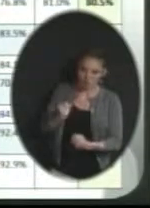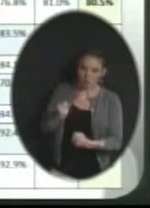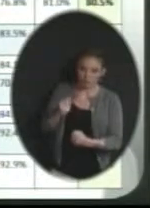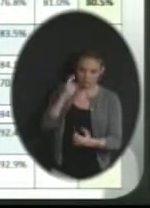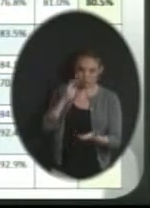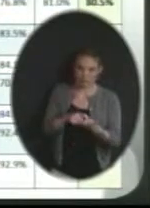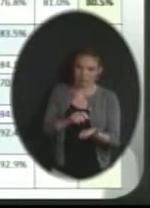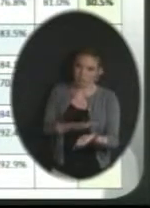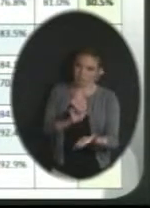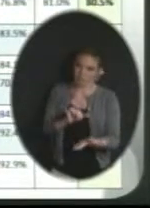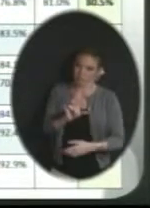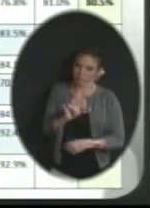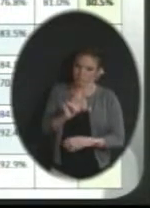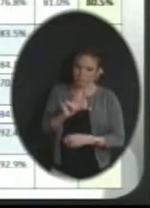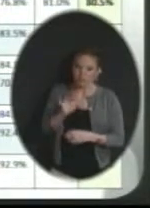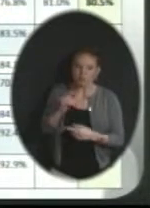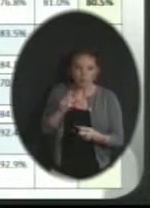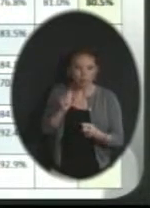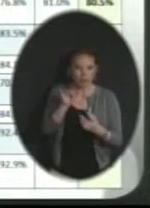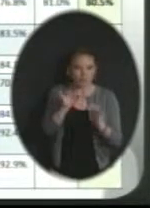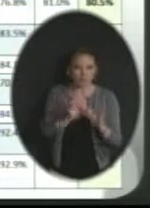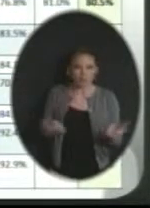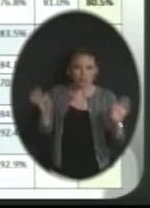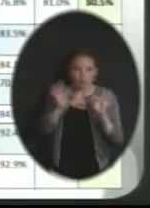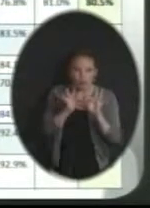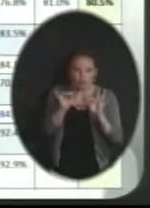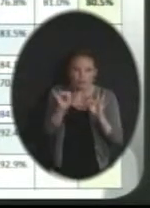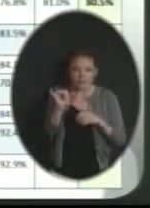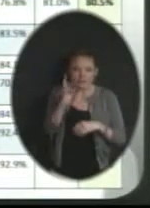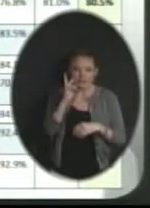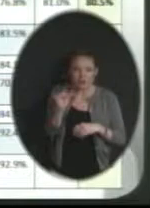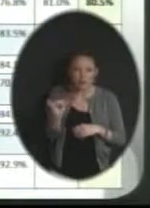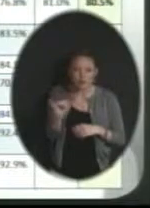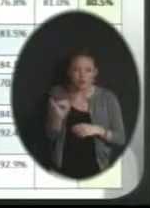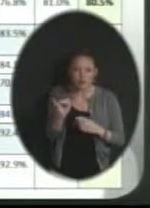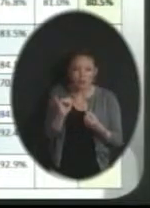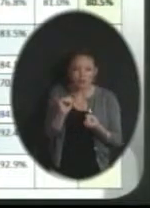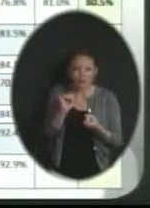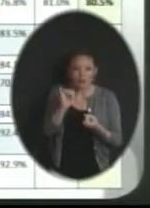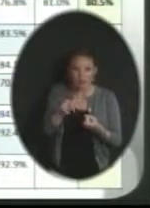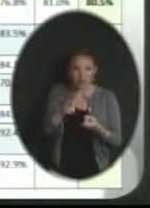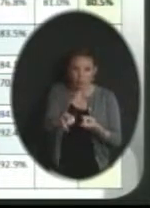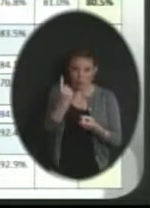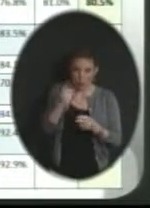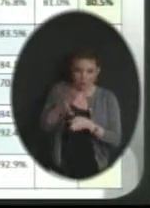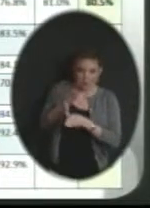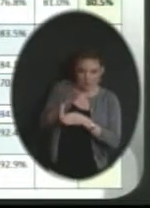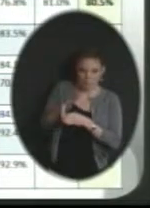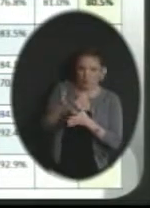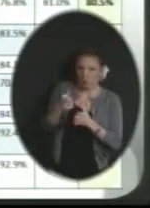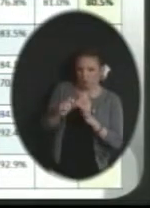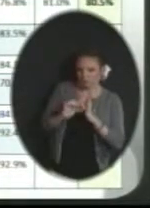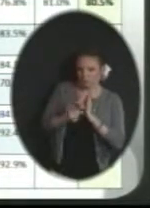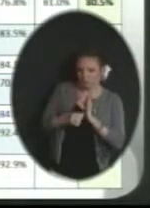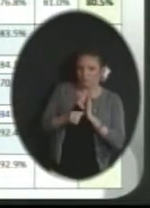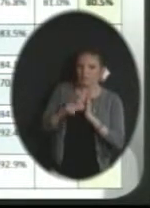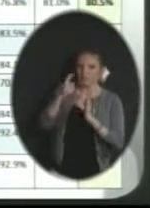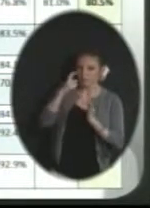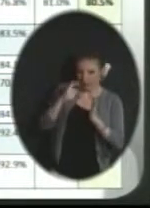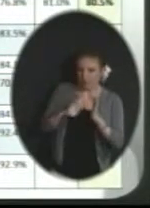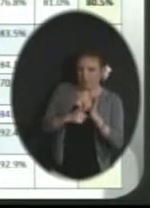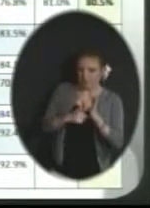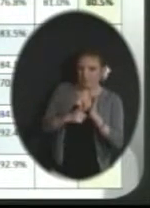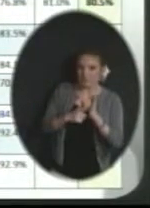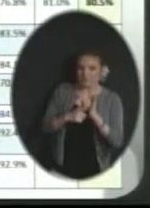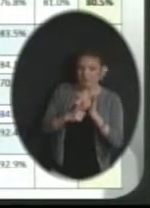recognizes that, and that's very important. And you can also see that one of the areas that we'd like to highlight is the recognition. We